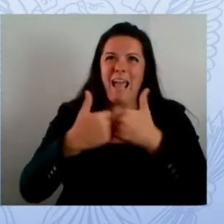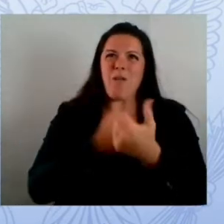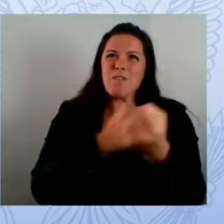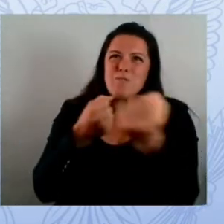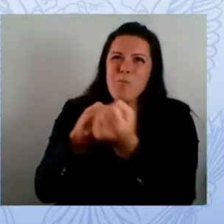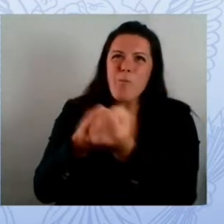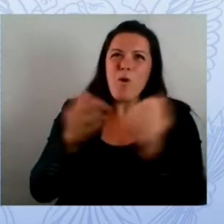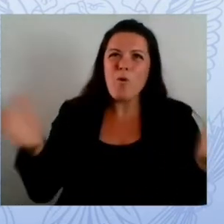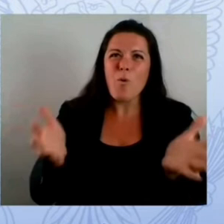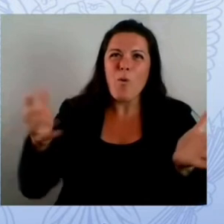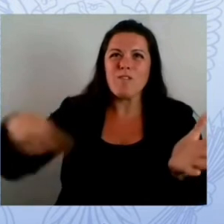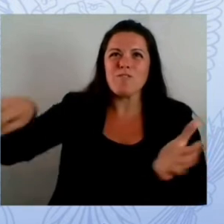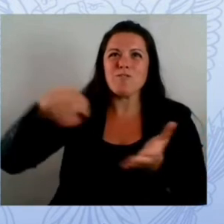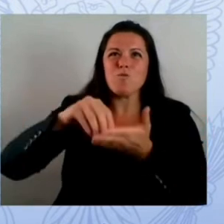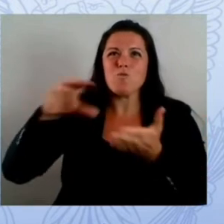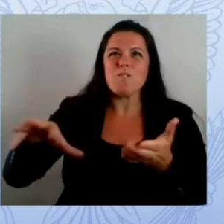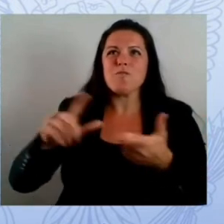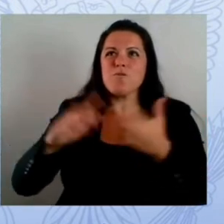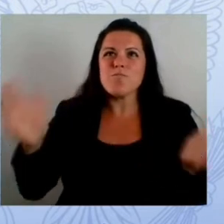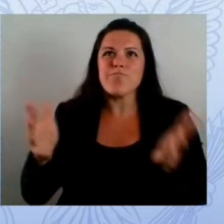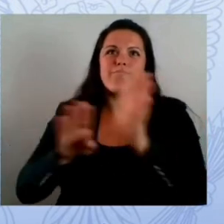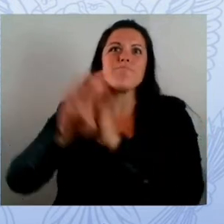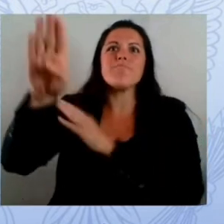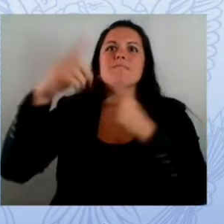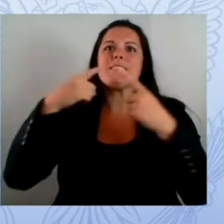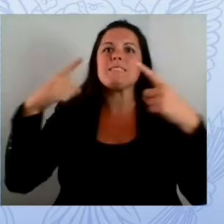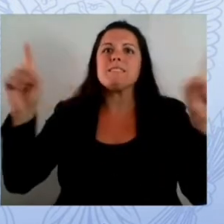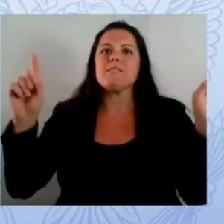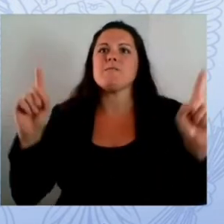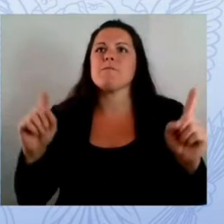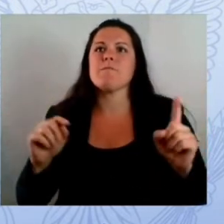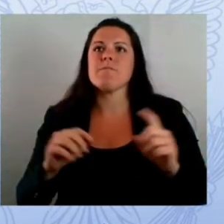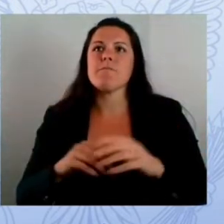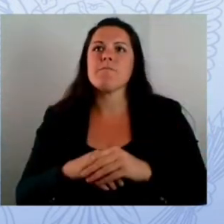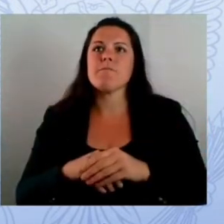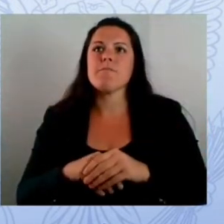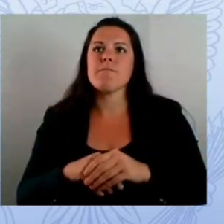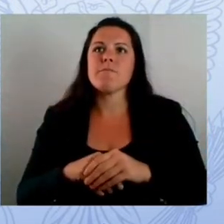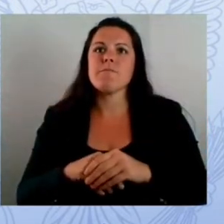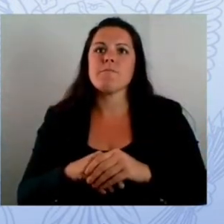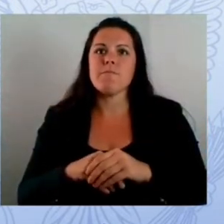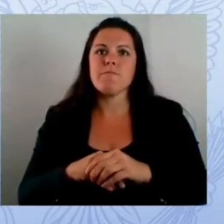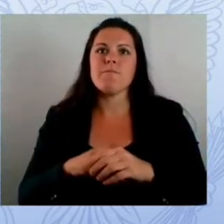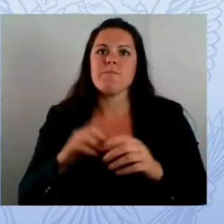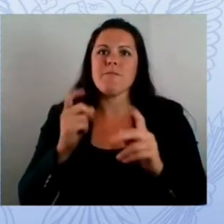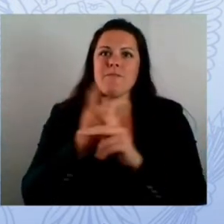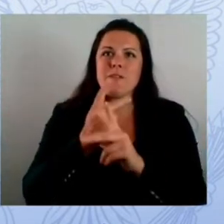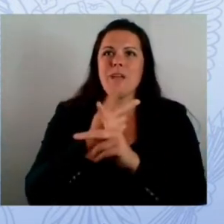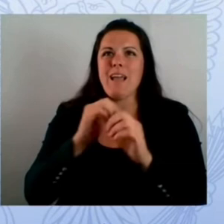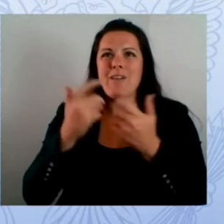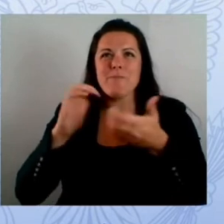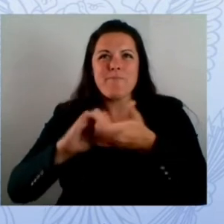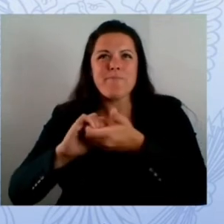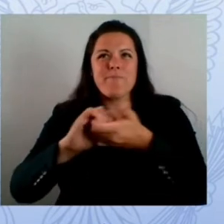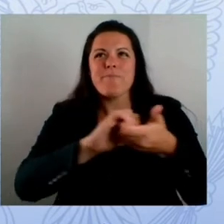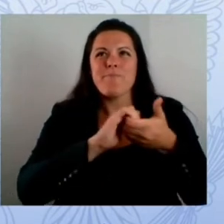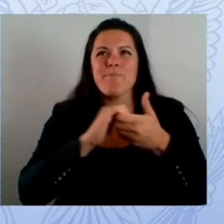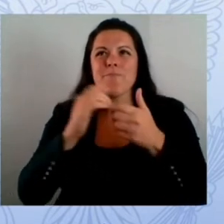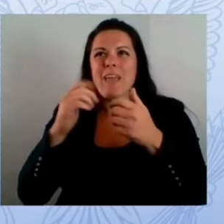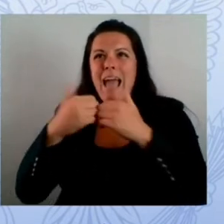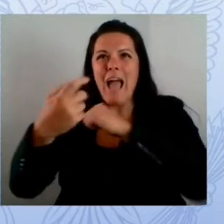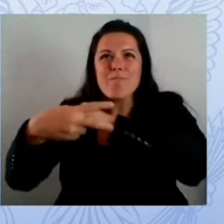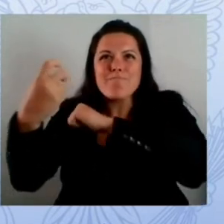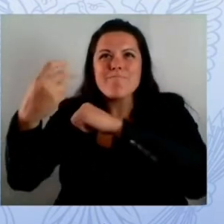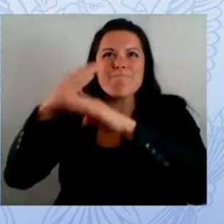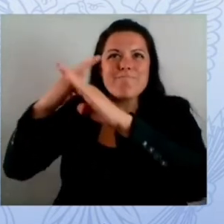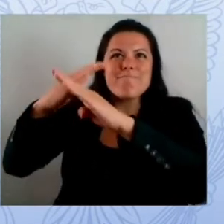fishing education for our teachers and our administrators to make sure they understand what they're even doing oftentimes they don't even know when